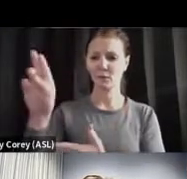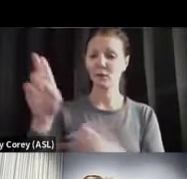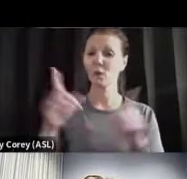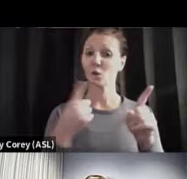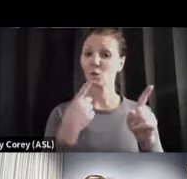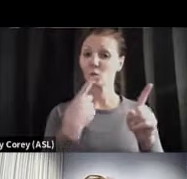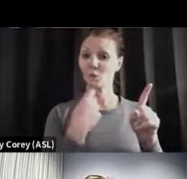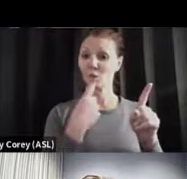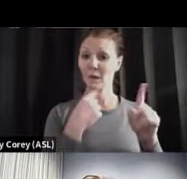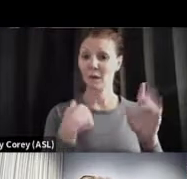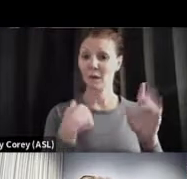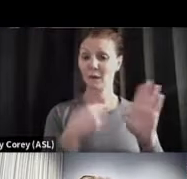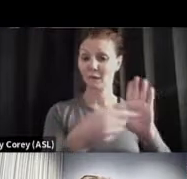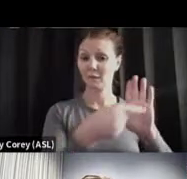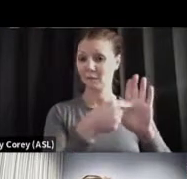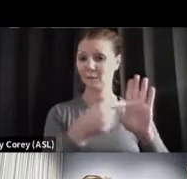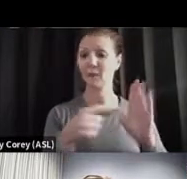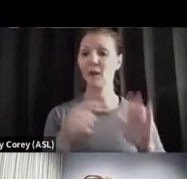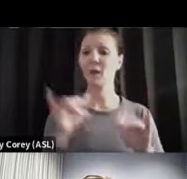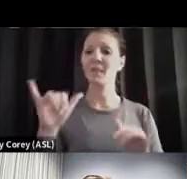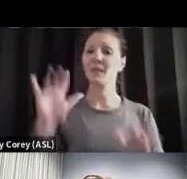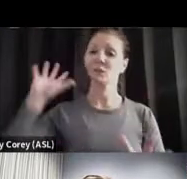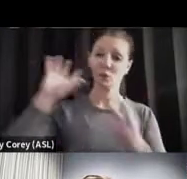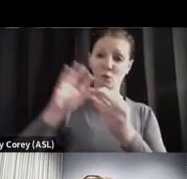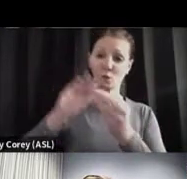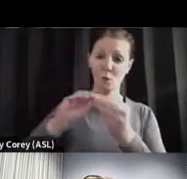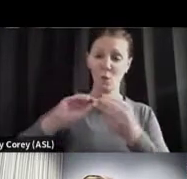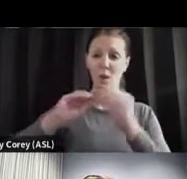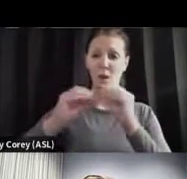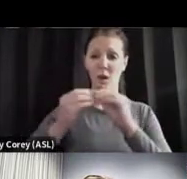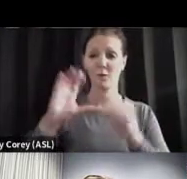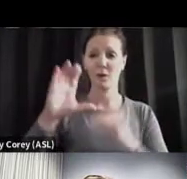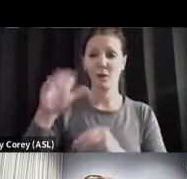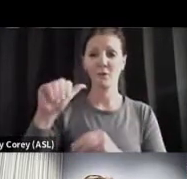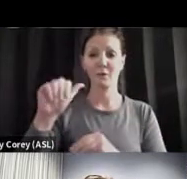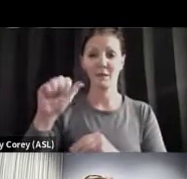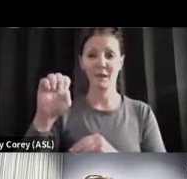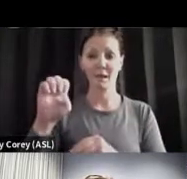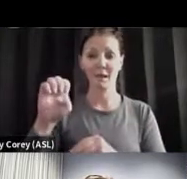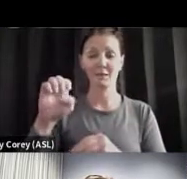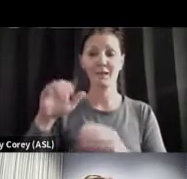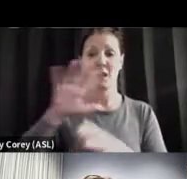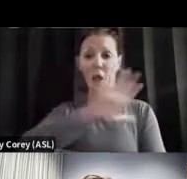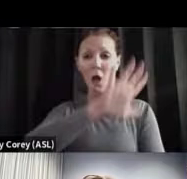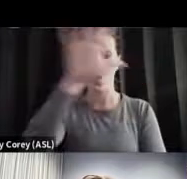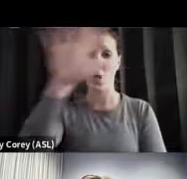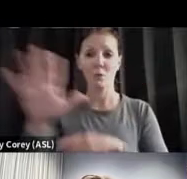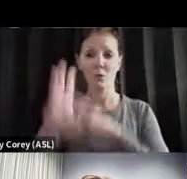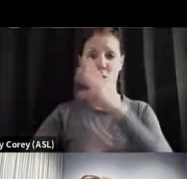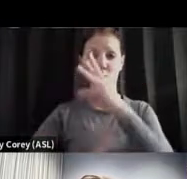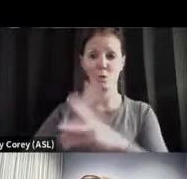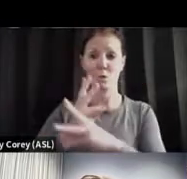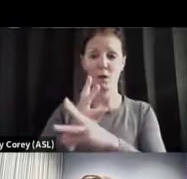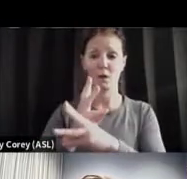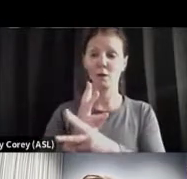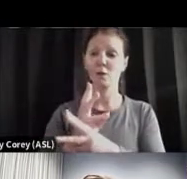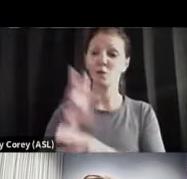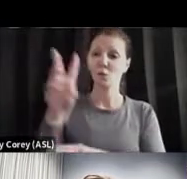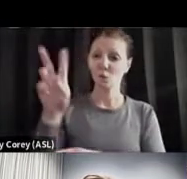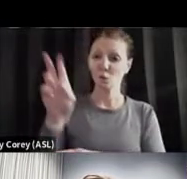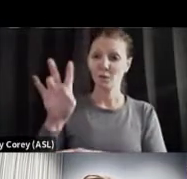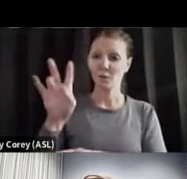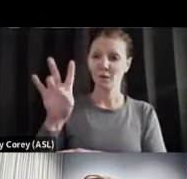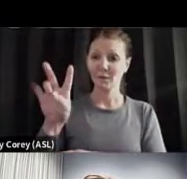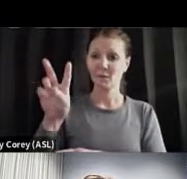number of cases throughout the world. It's really incredible. 272 million cases